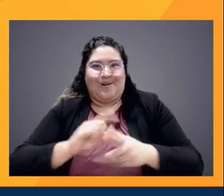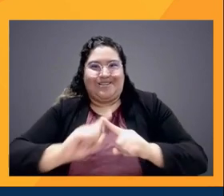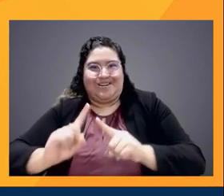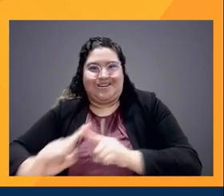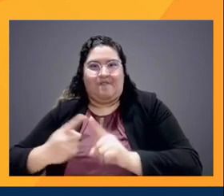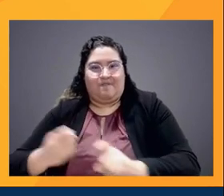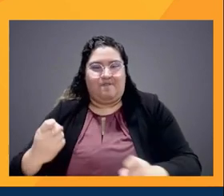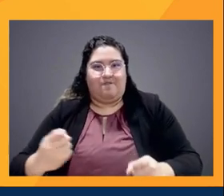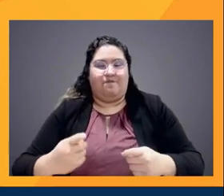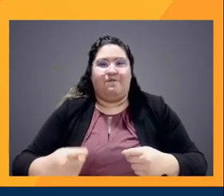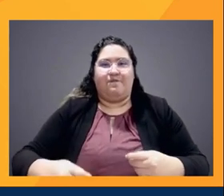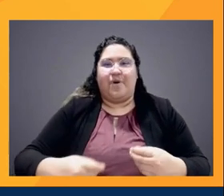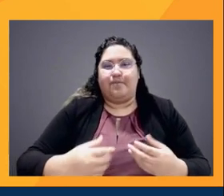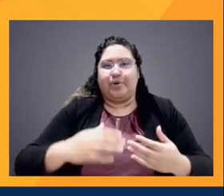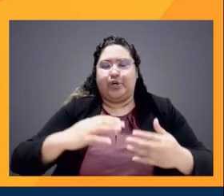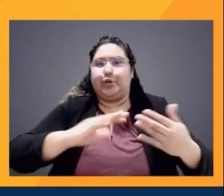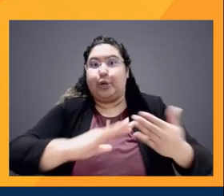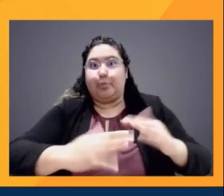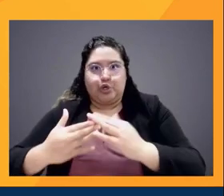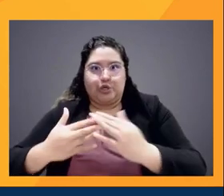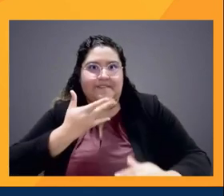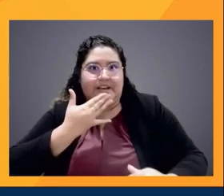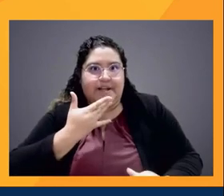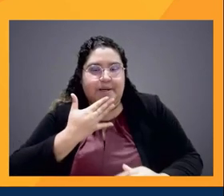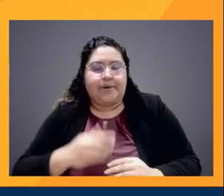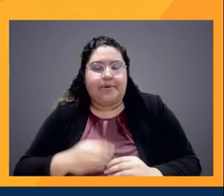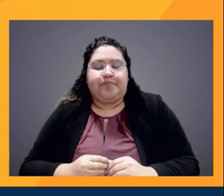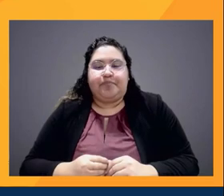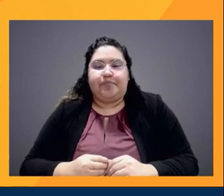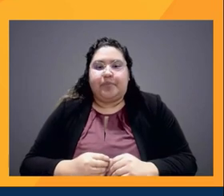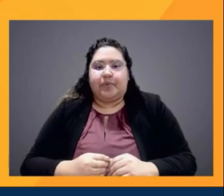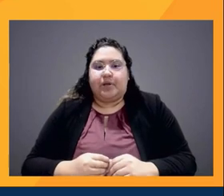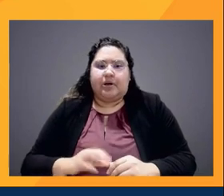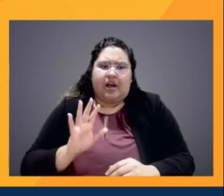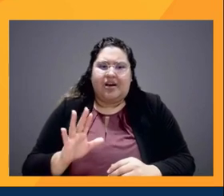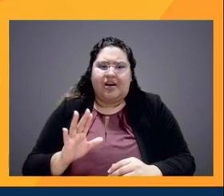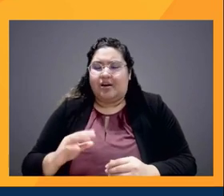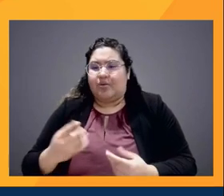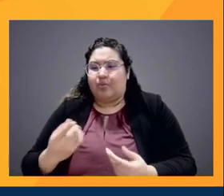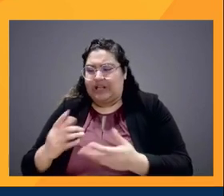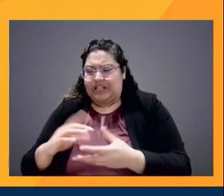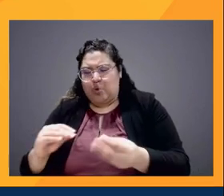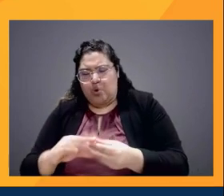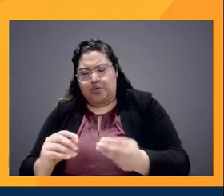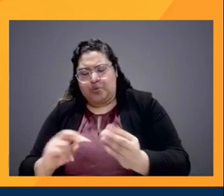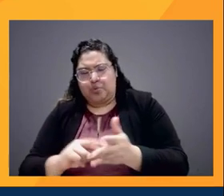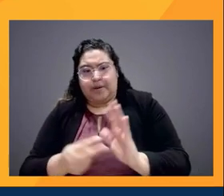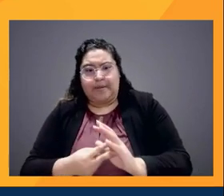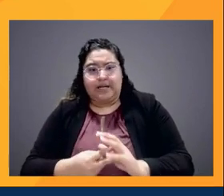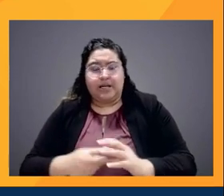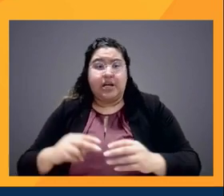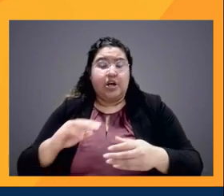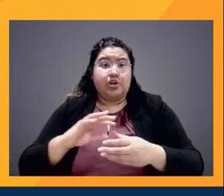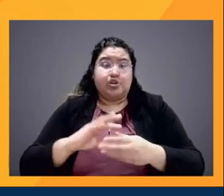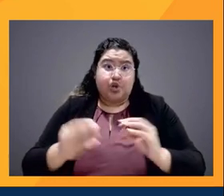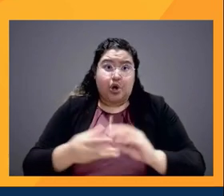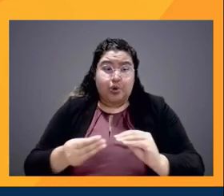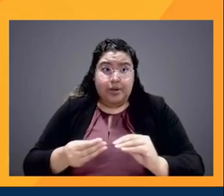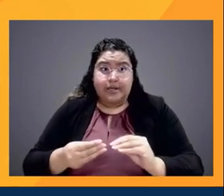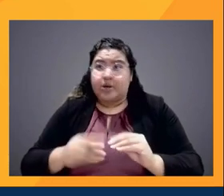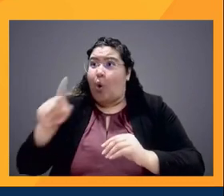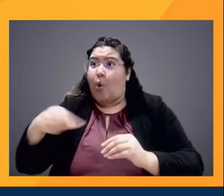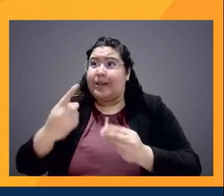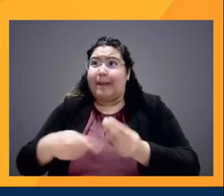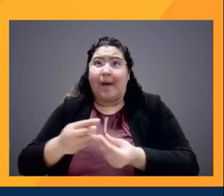what is the story, right? We're not just going to be telling stories about soccer. That would be like somebody in Canada, just telling stories about hockey. It's no, no,